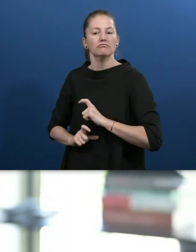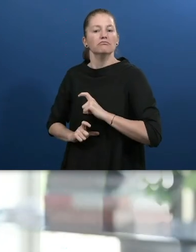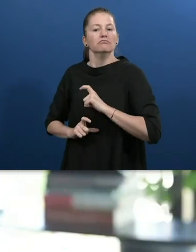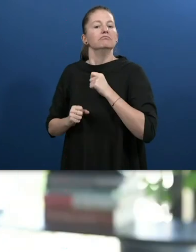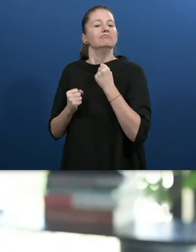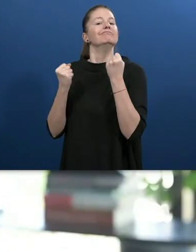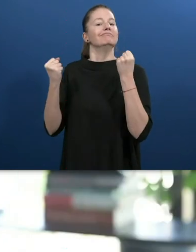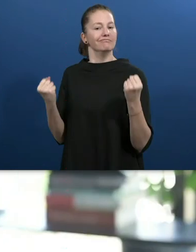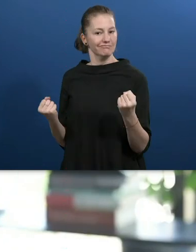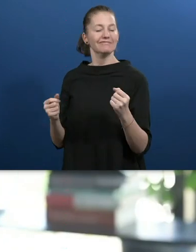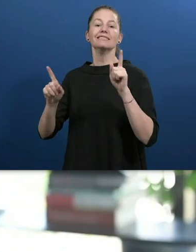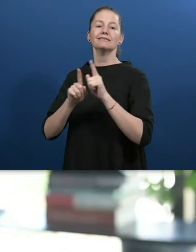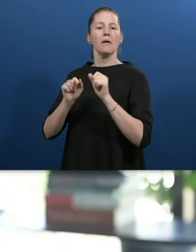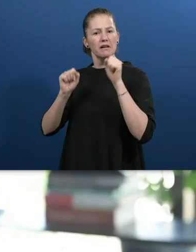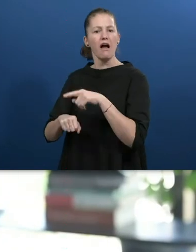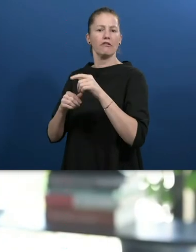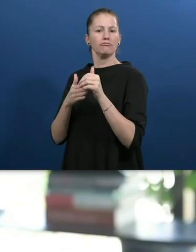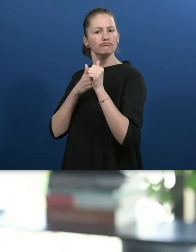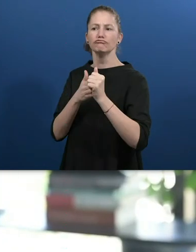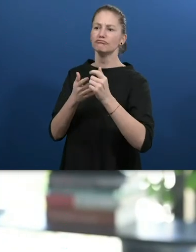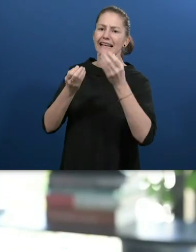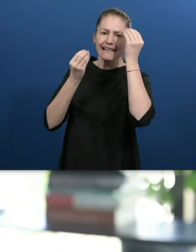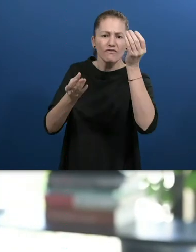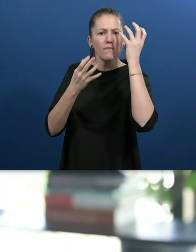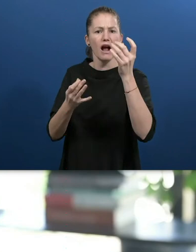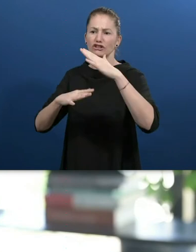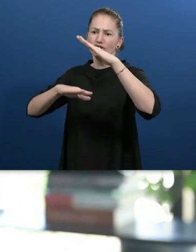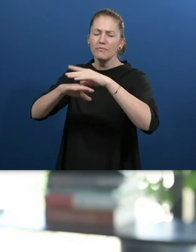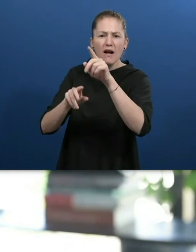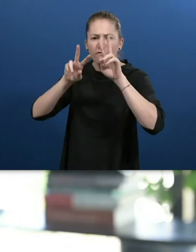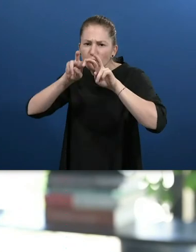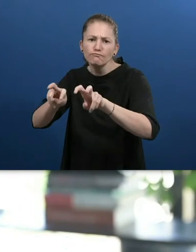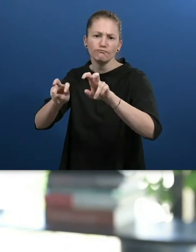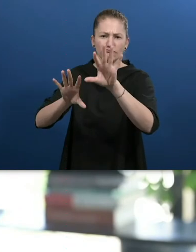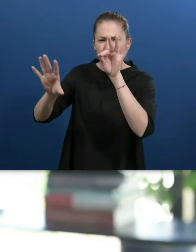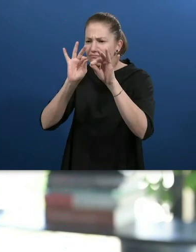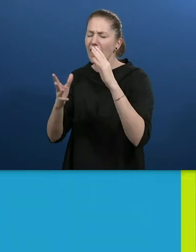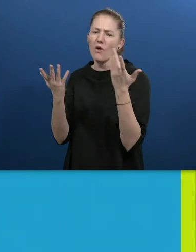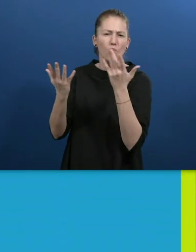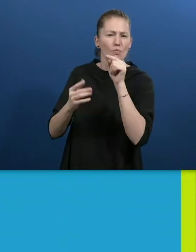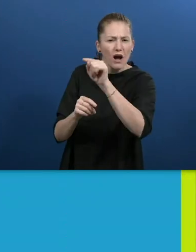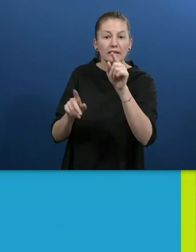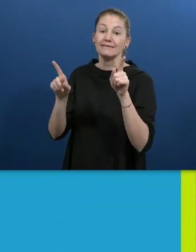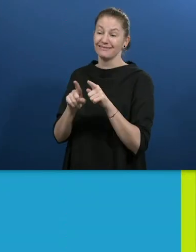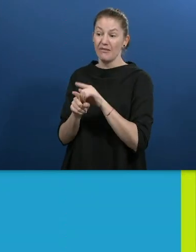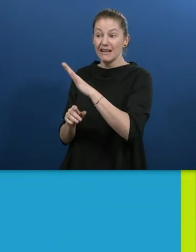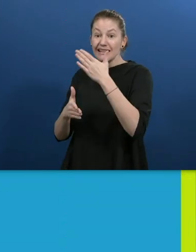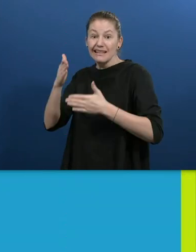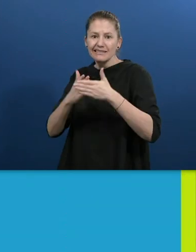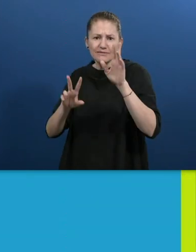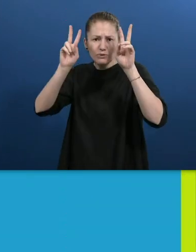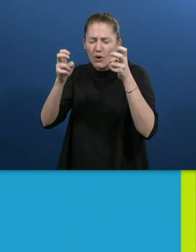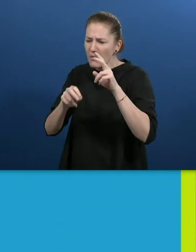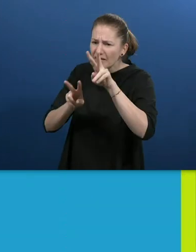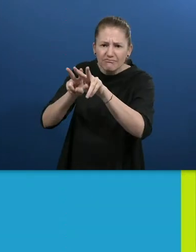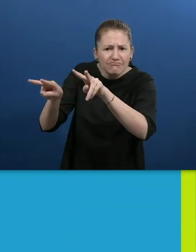there. Aside from strengthening his self-esteem, John will be able to access loads of information on the platform.